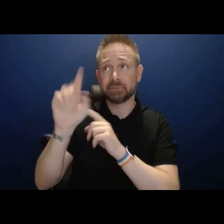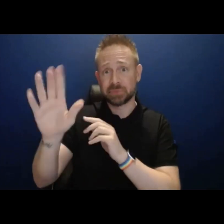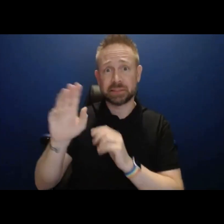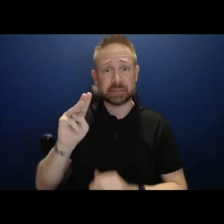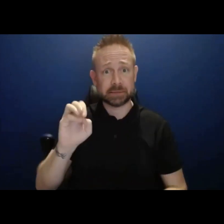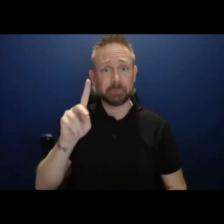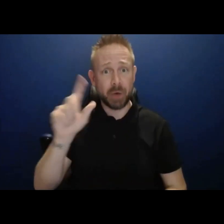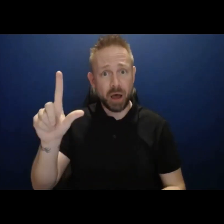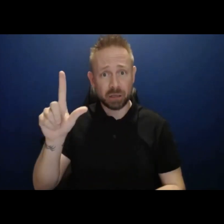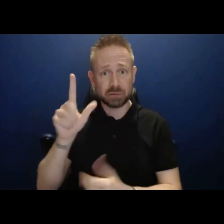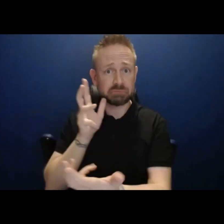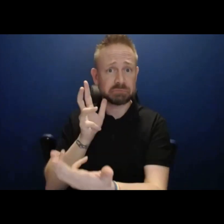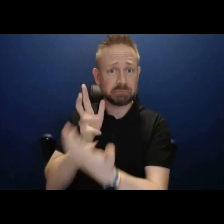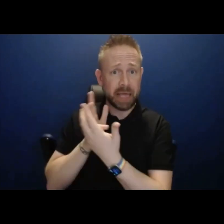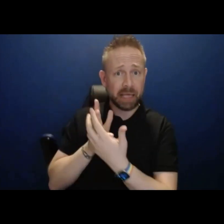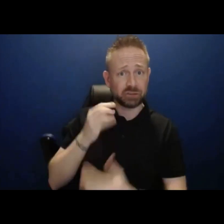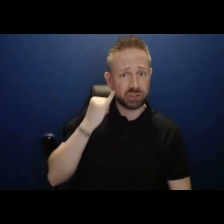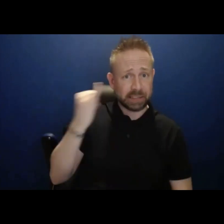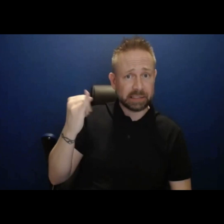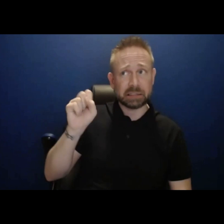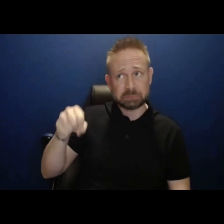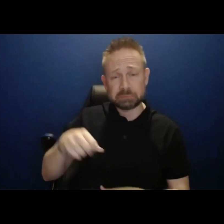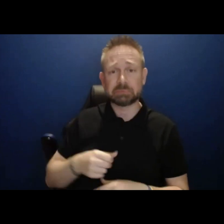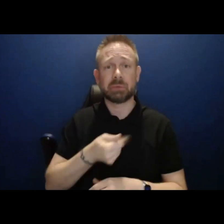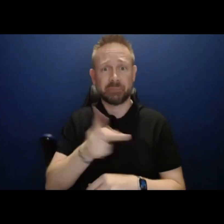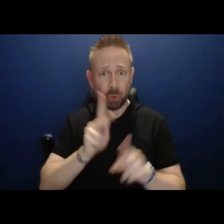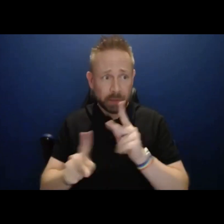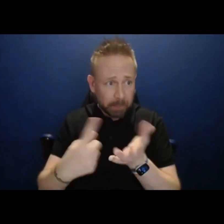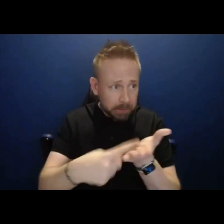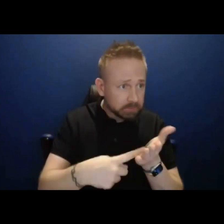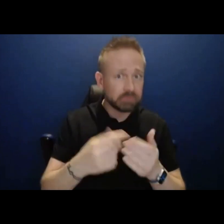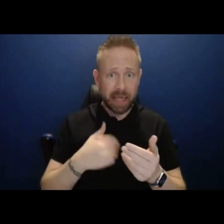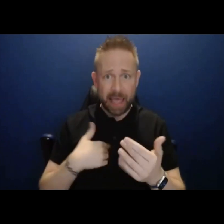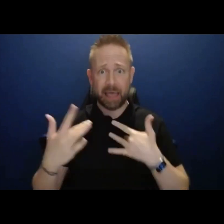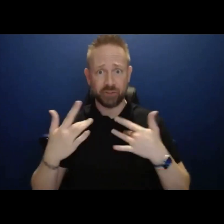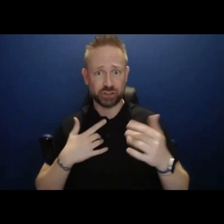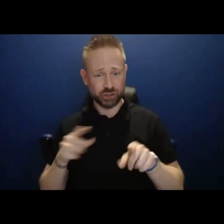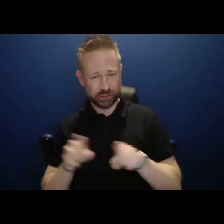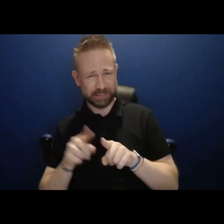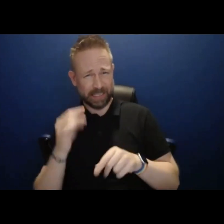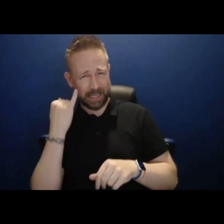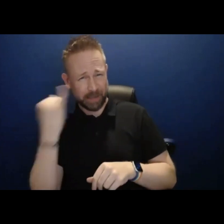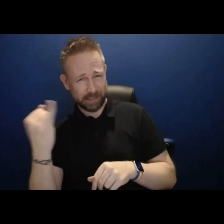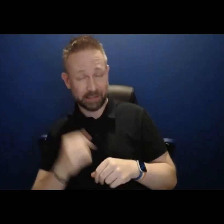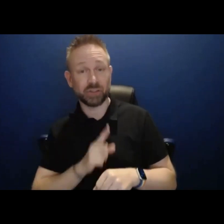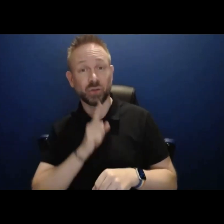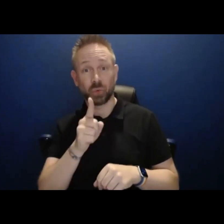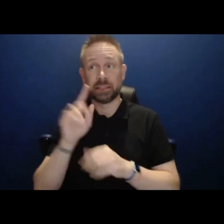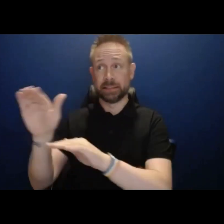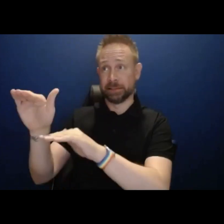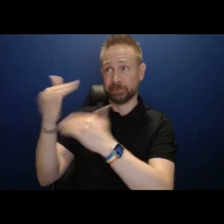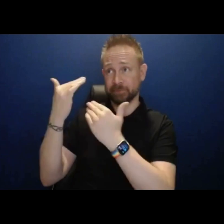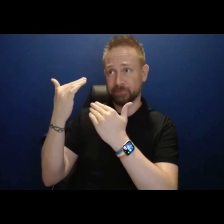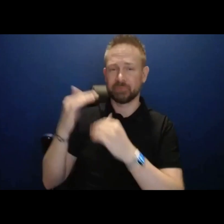get there. And, and the few people that I've talked to that have had concerns, what I've said is, I think it actually opens up opportunity. I think it